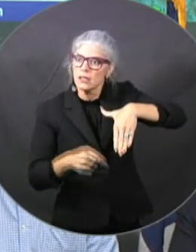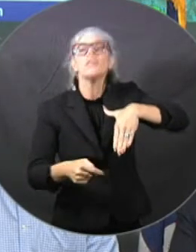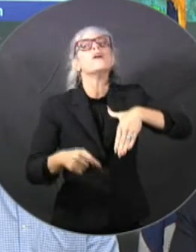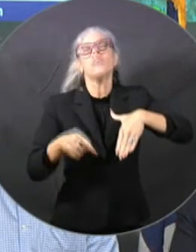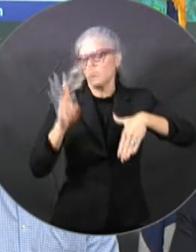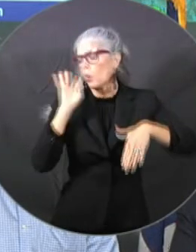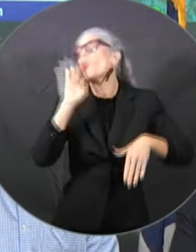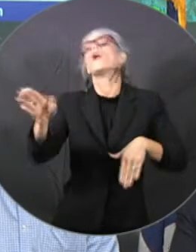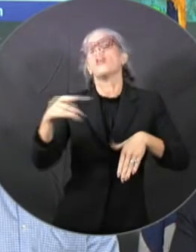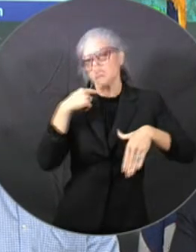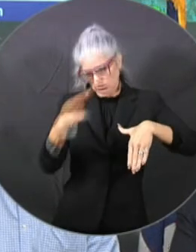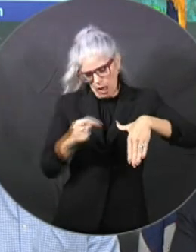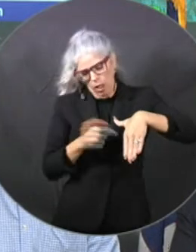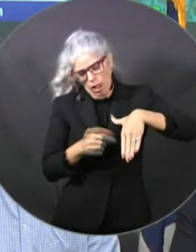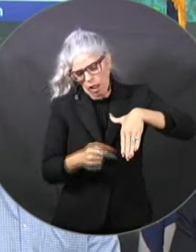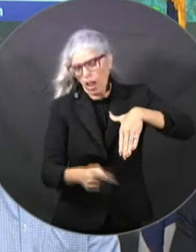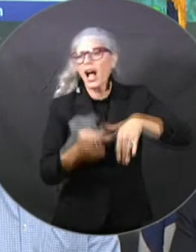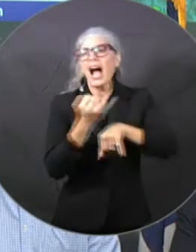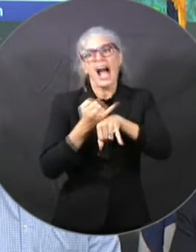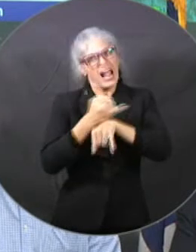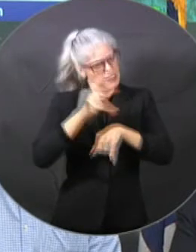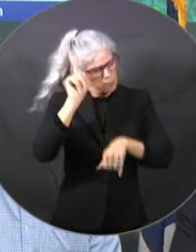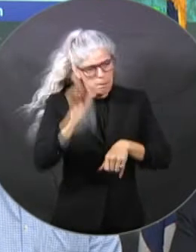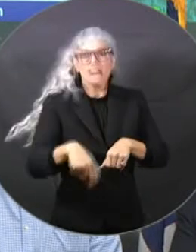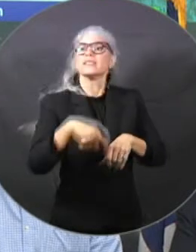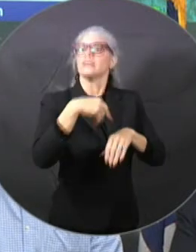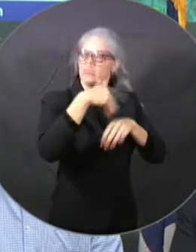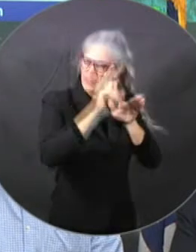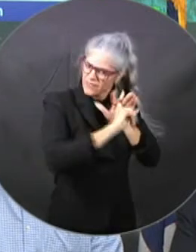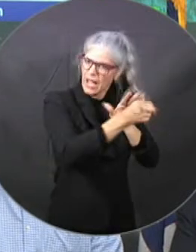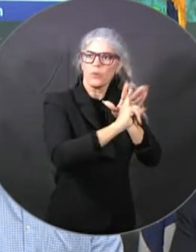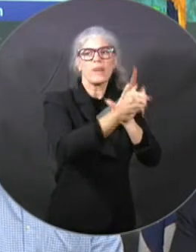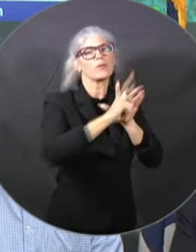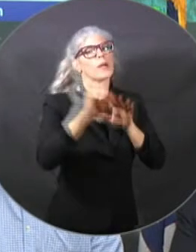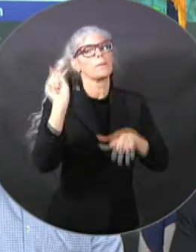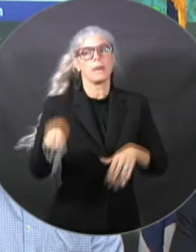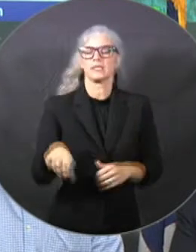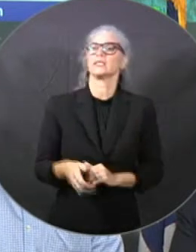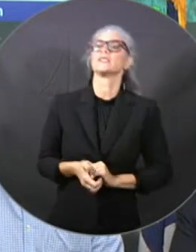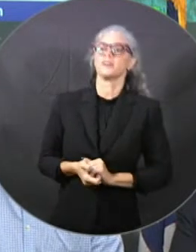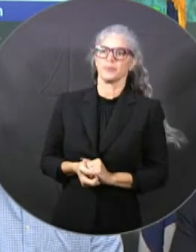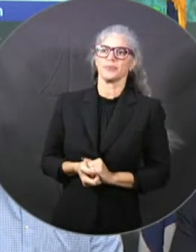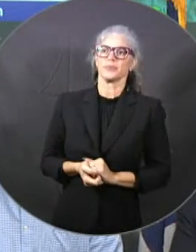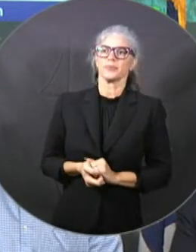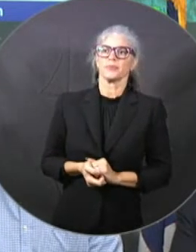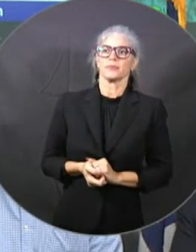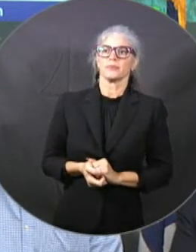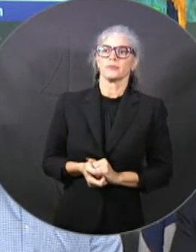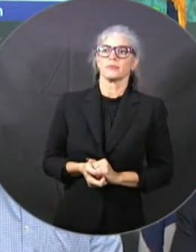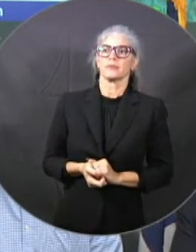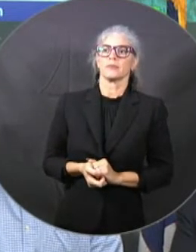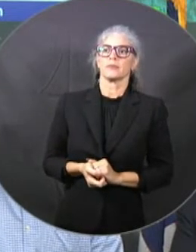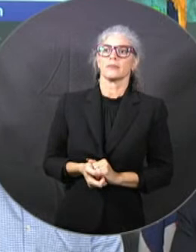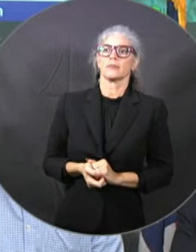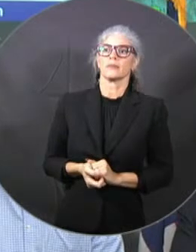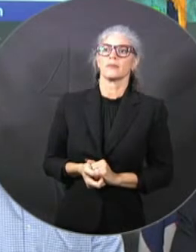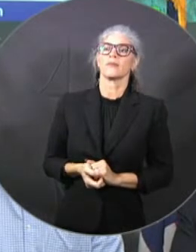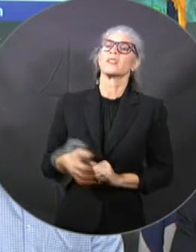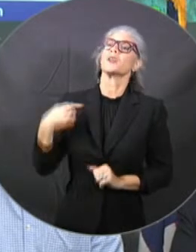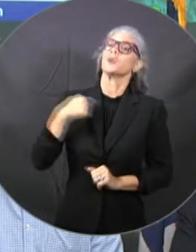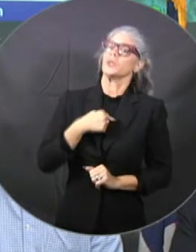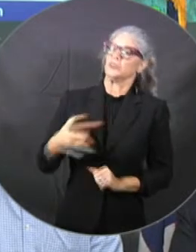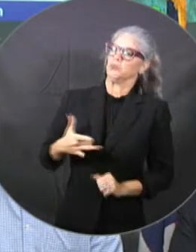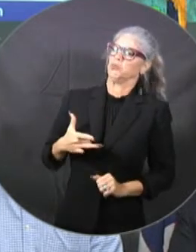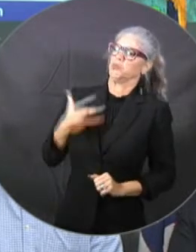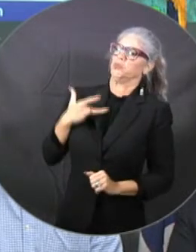So just just understand that. And that'll be true probably from Pinellas, maybe even Manatee, all the way up through the Big